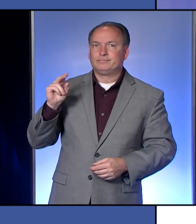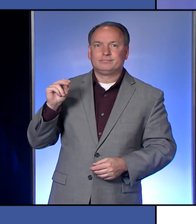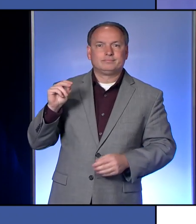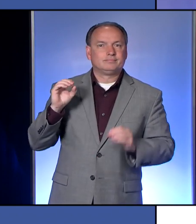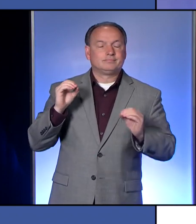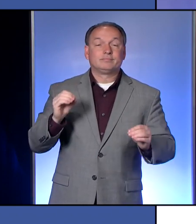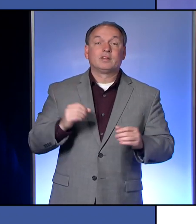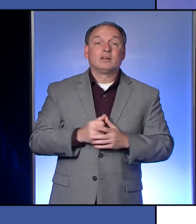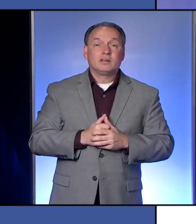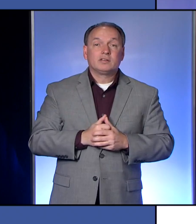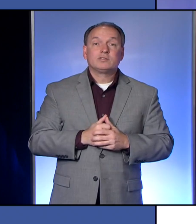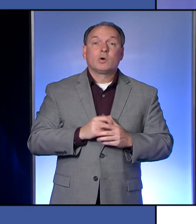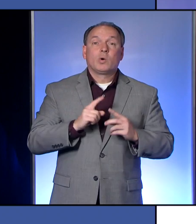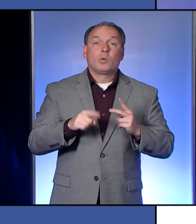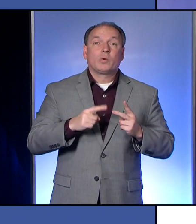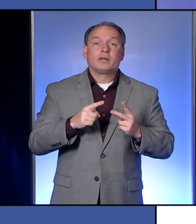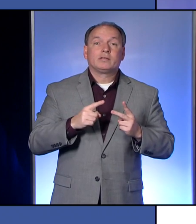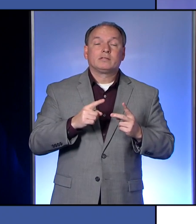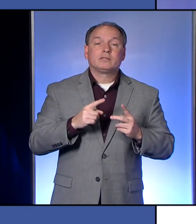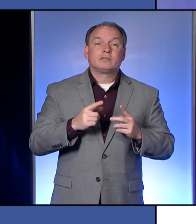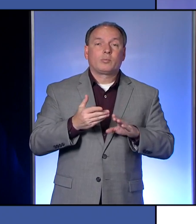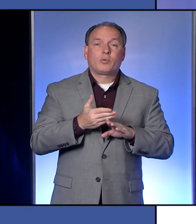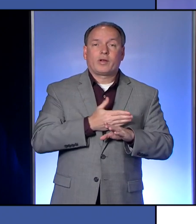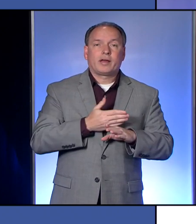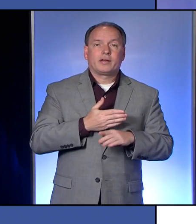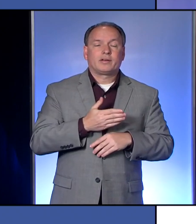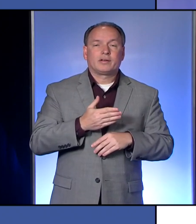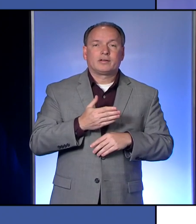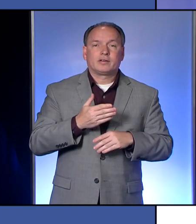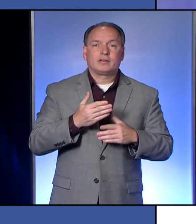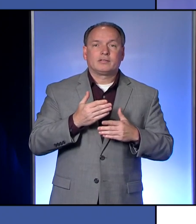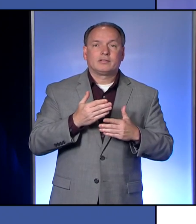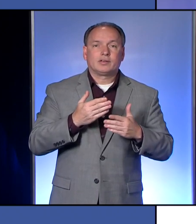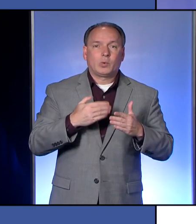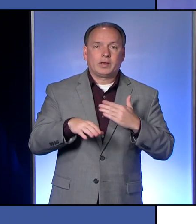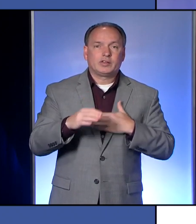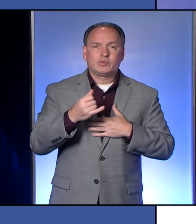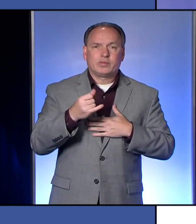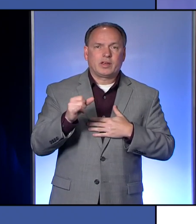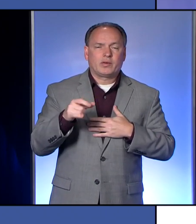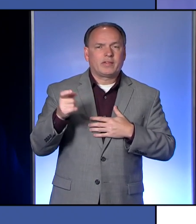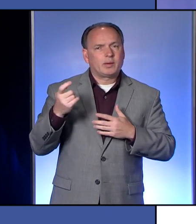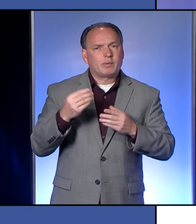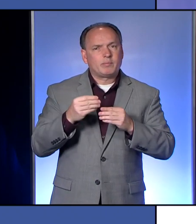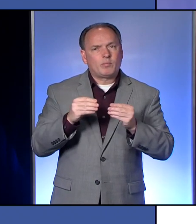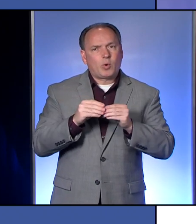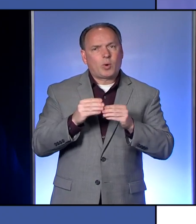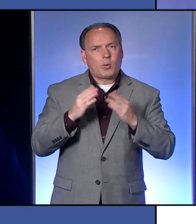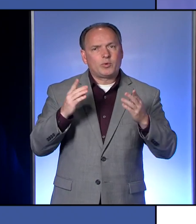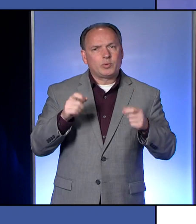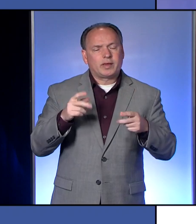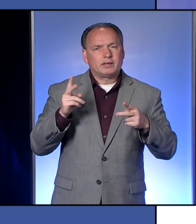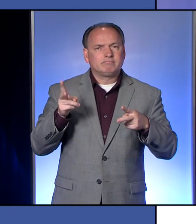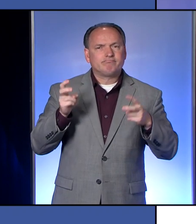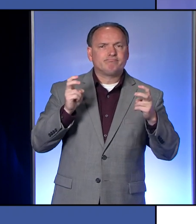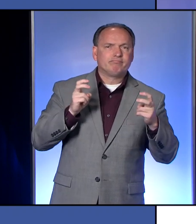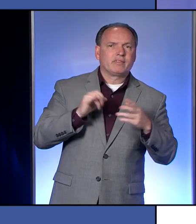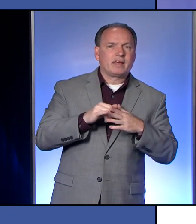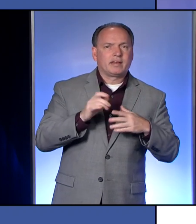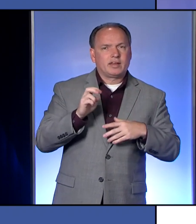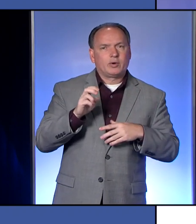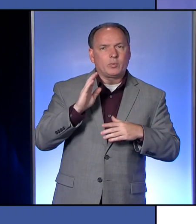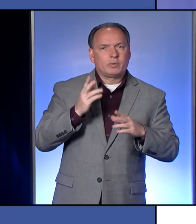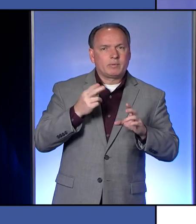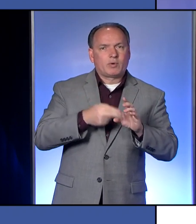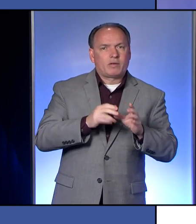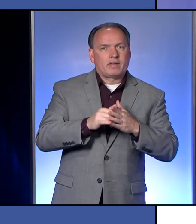So then whenever prior to moving into the yellow phase where they got a little bit more open about it to where you could kind of draw the conclusion that Erie County was going to